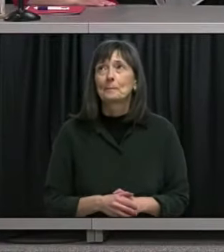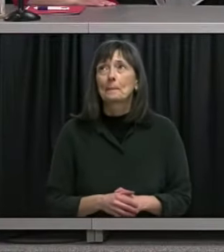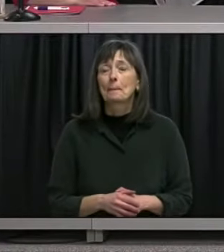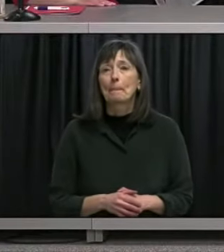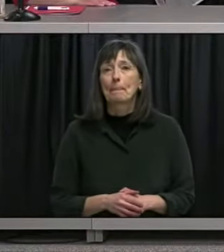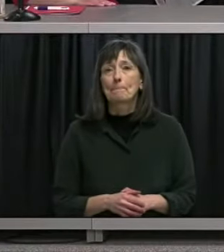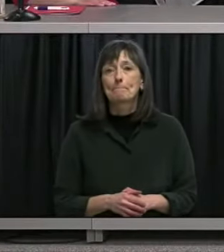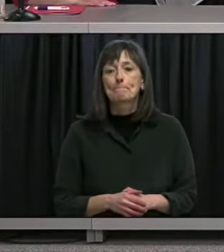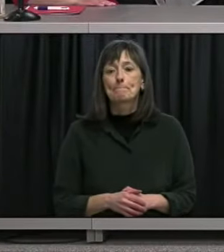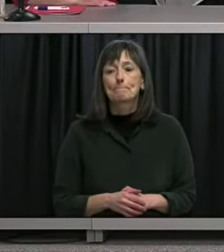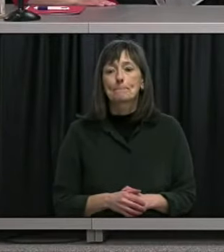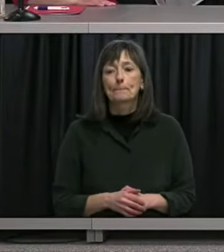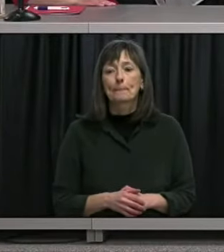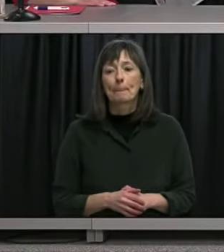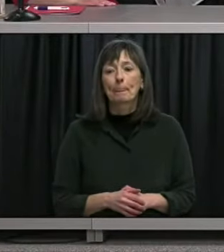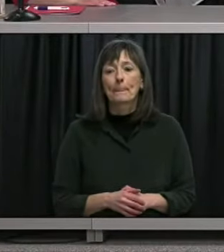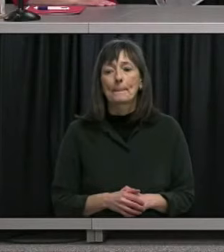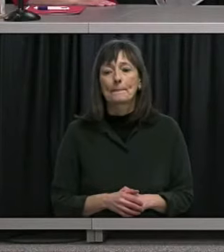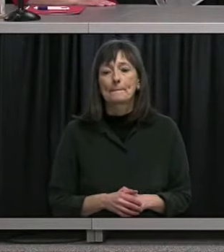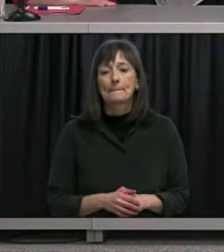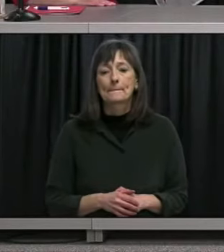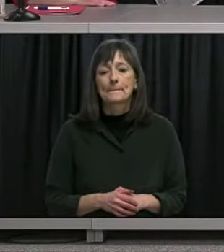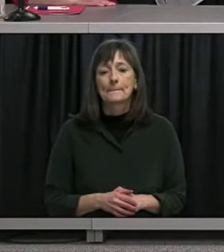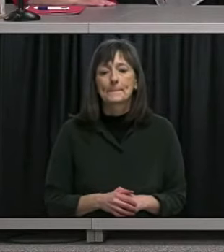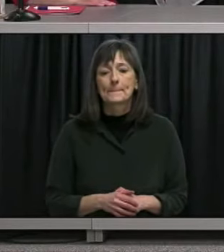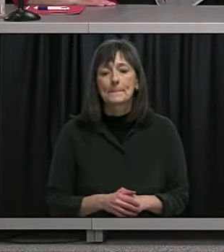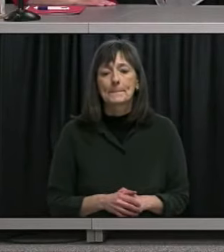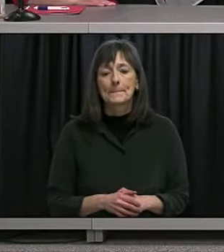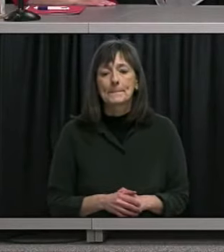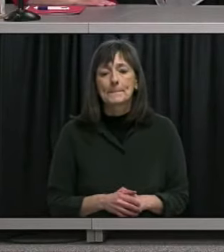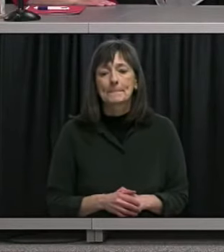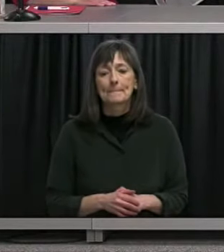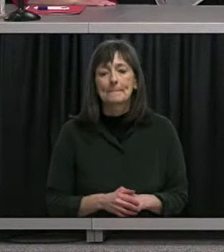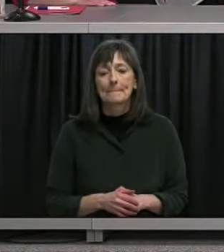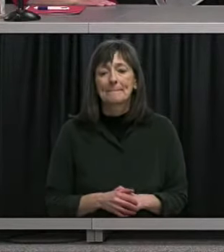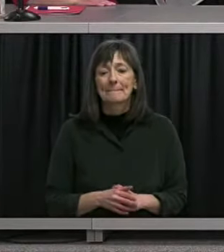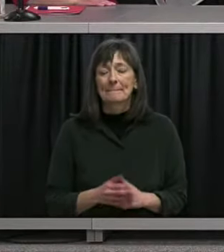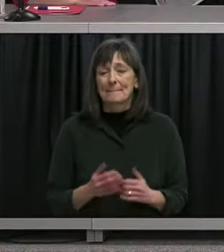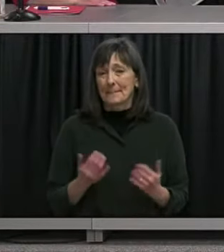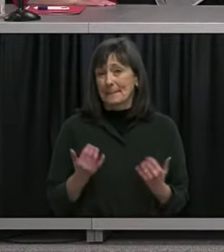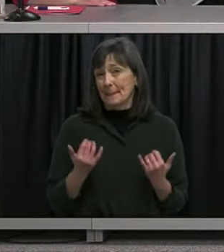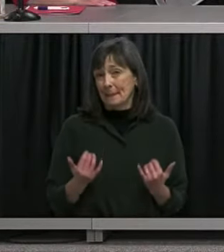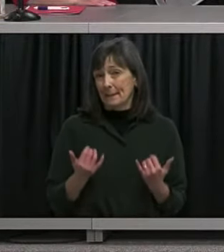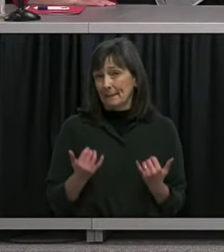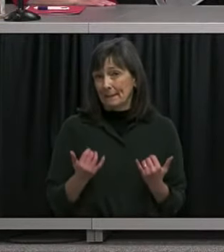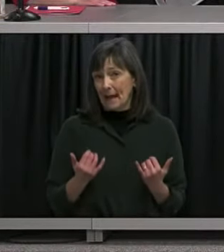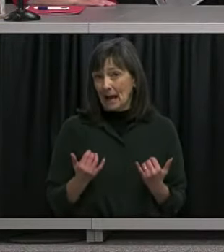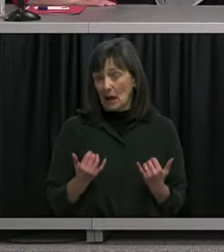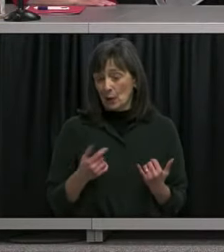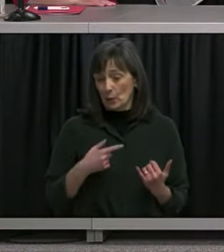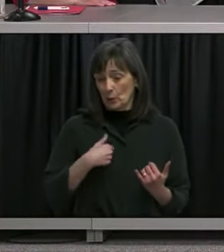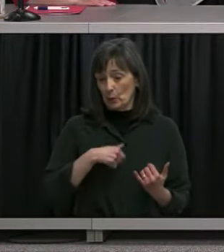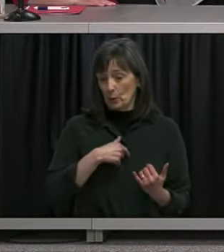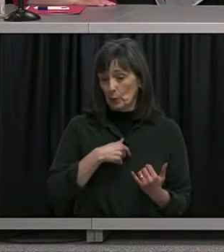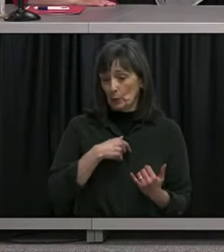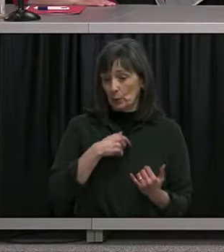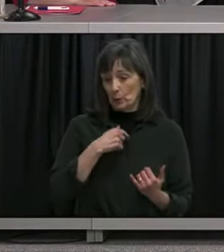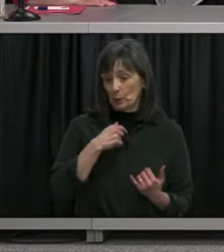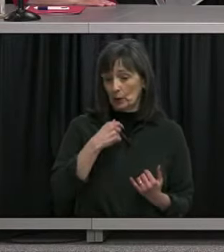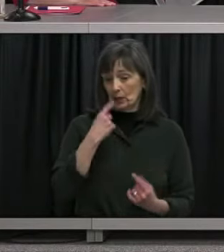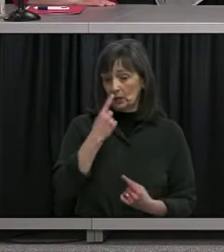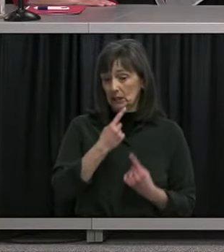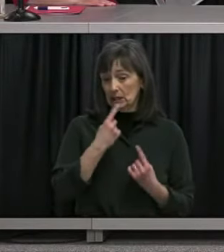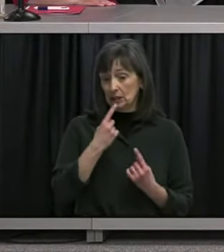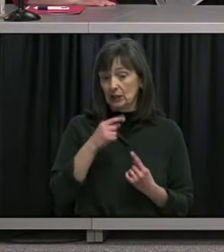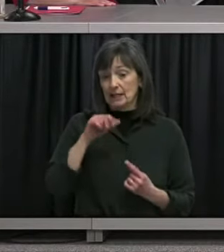thank you and I wondered so are we now considering this outbreak as being generated by a